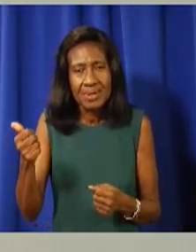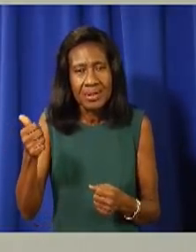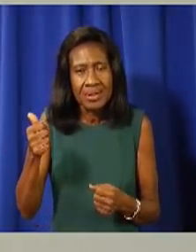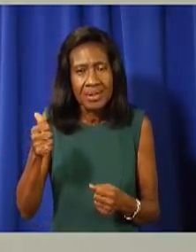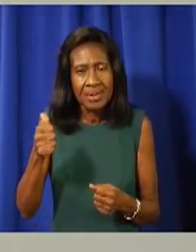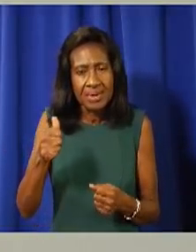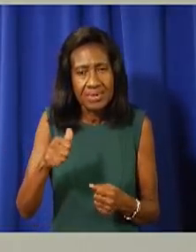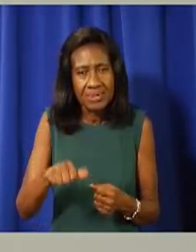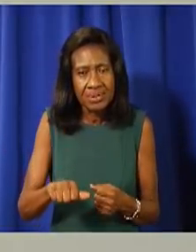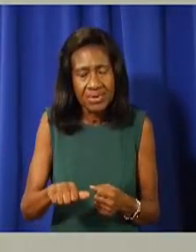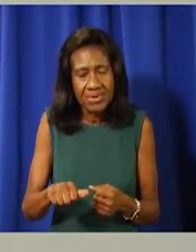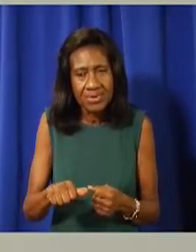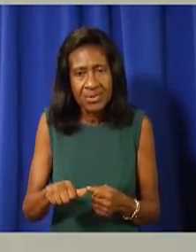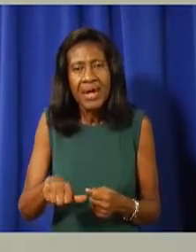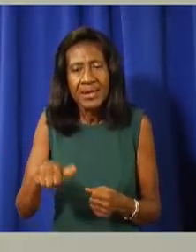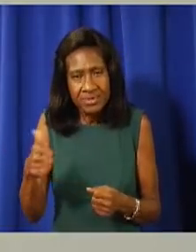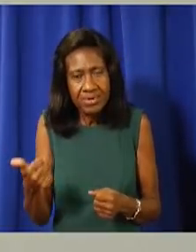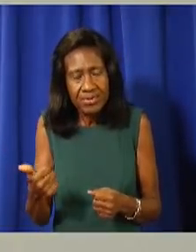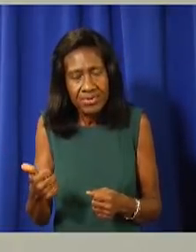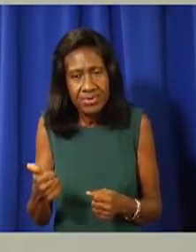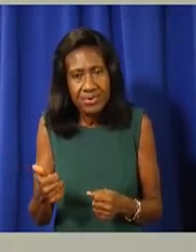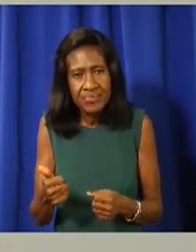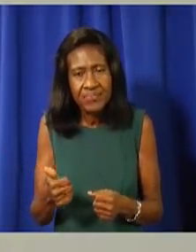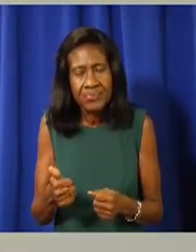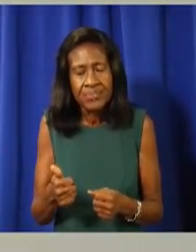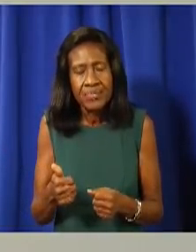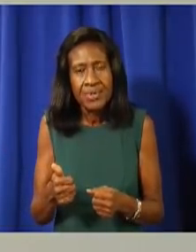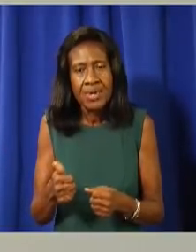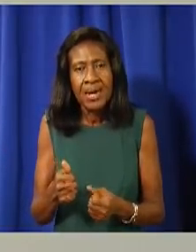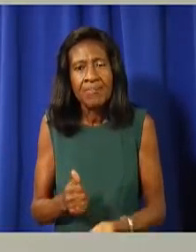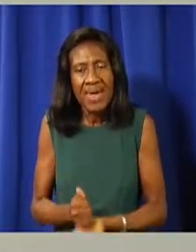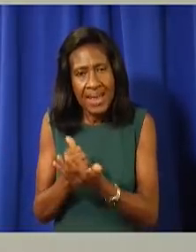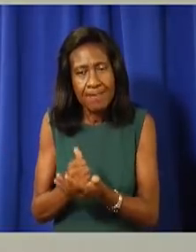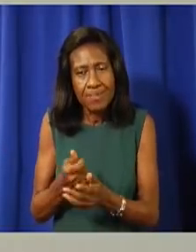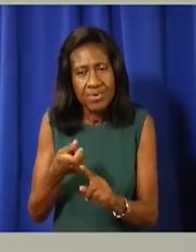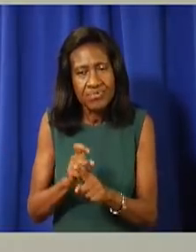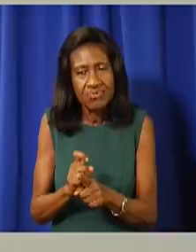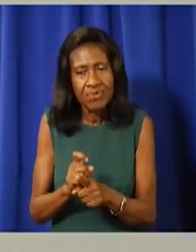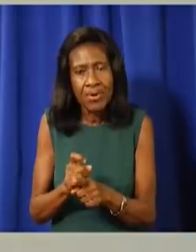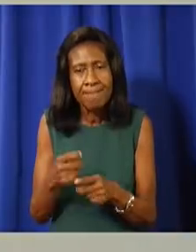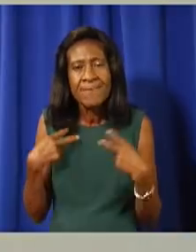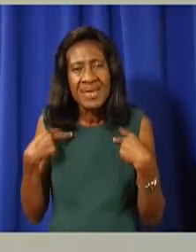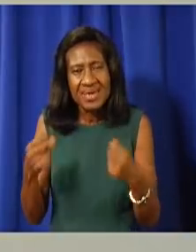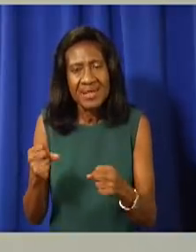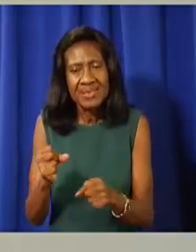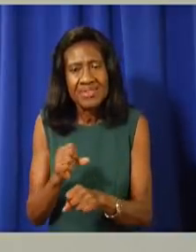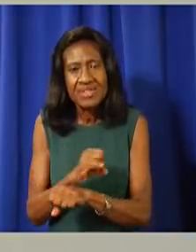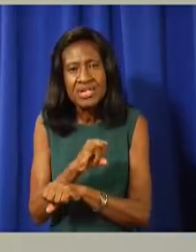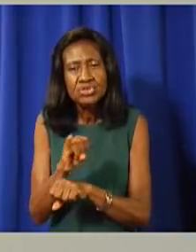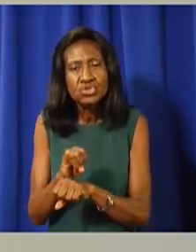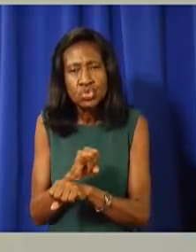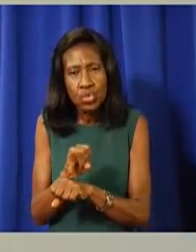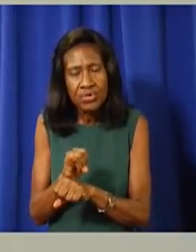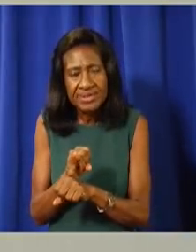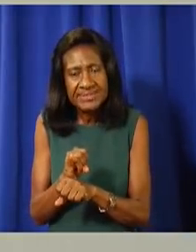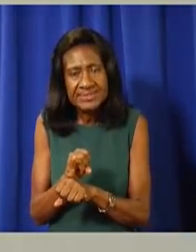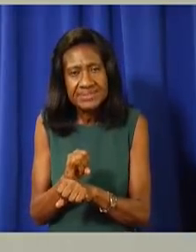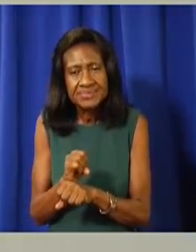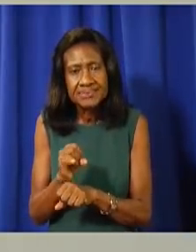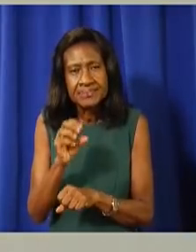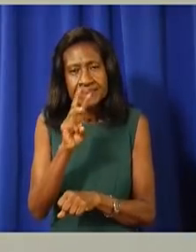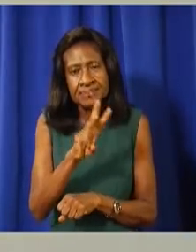insurance premiums that has been extended to the end of the year. So, I encourage people to log on to the website. That's at